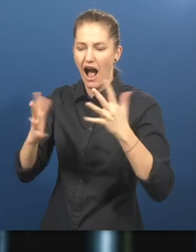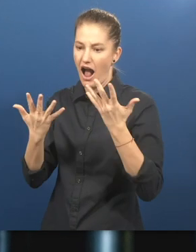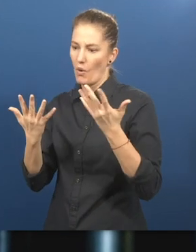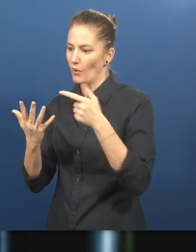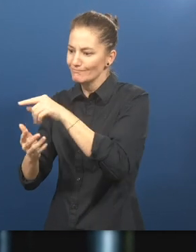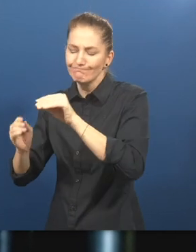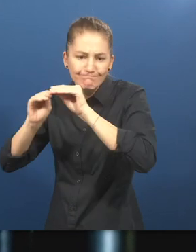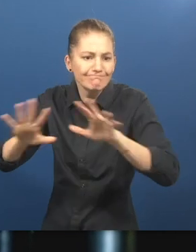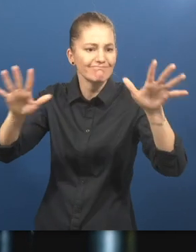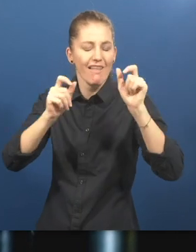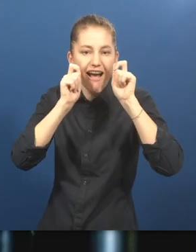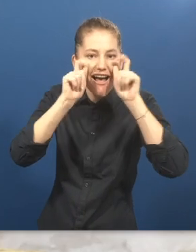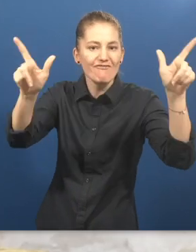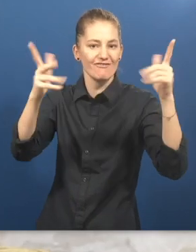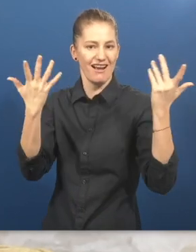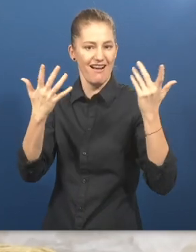models for the deaf community themselves.